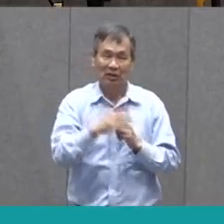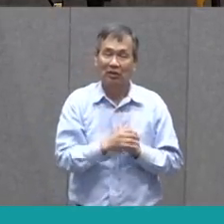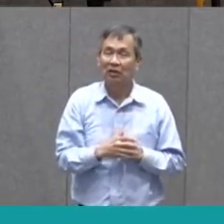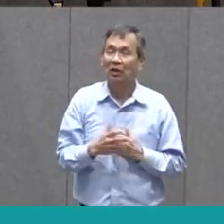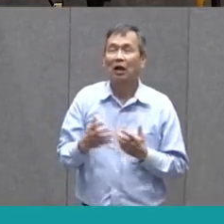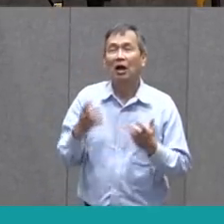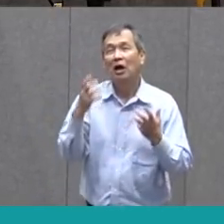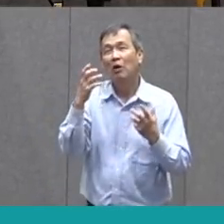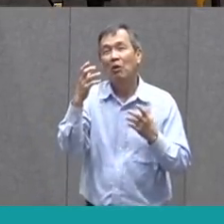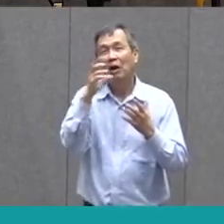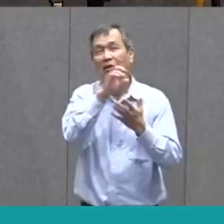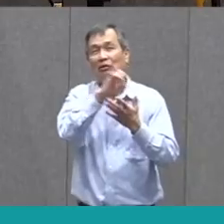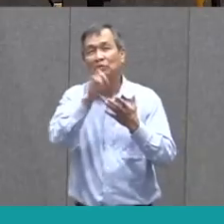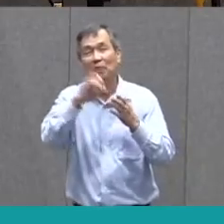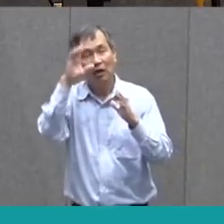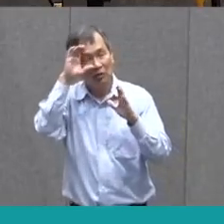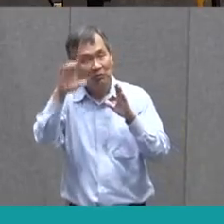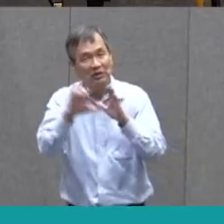want you to draw a picture